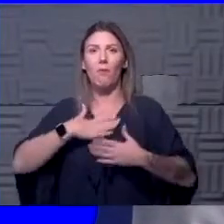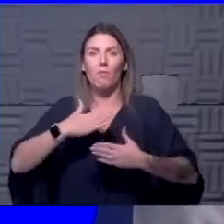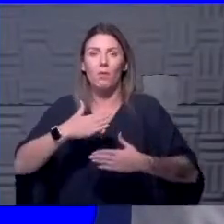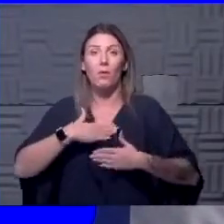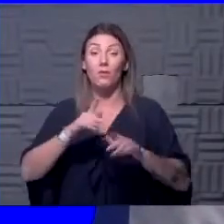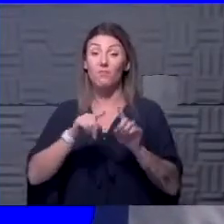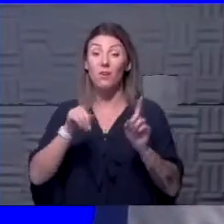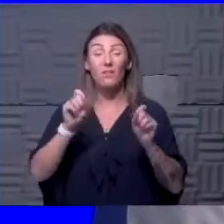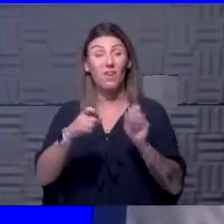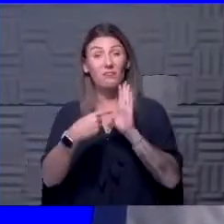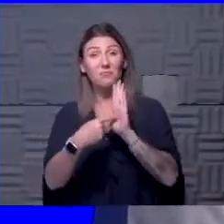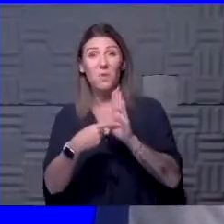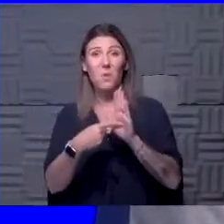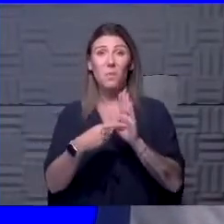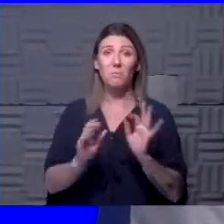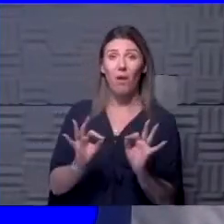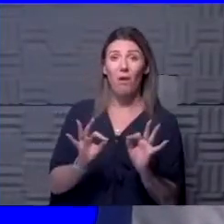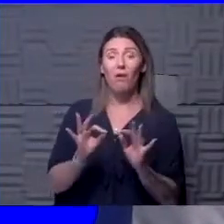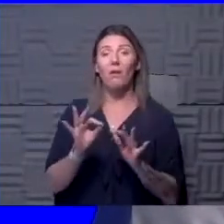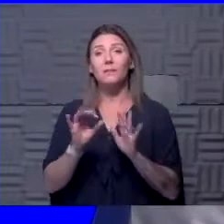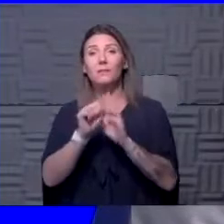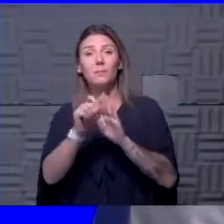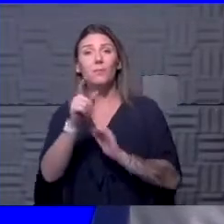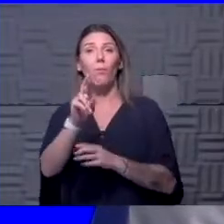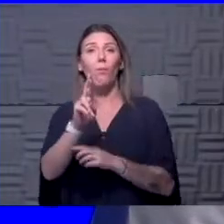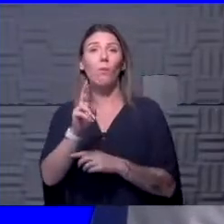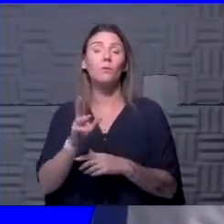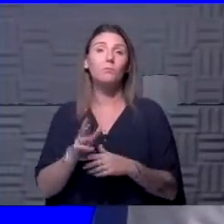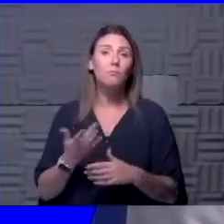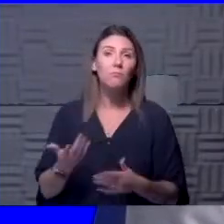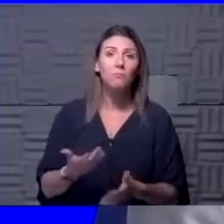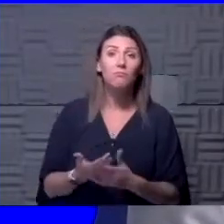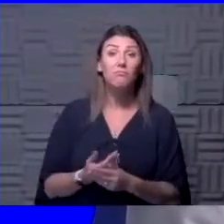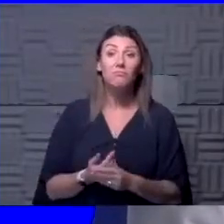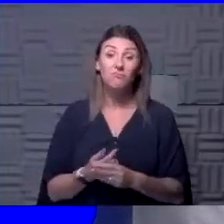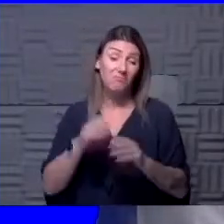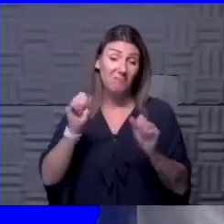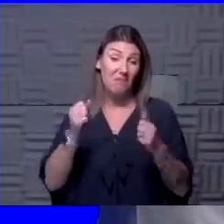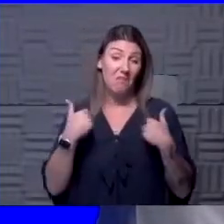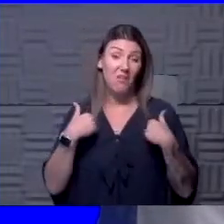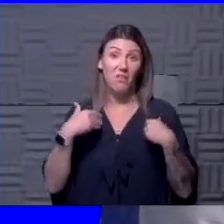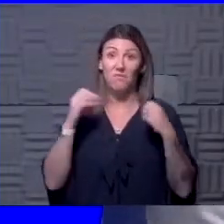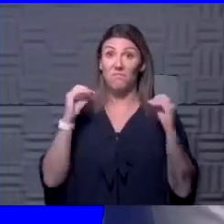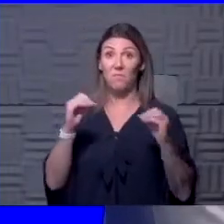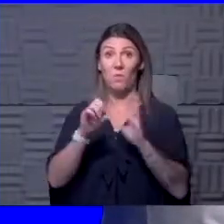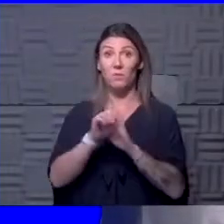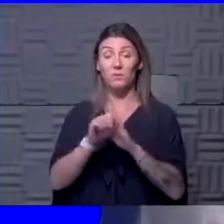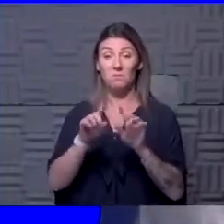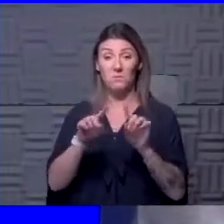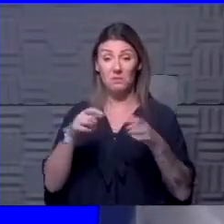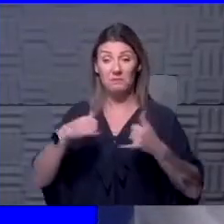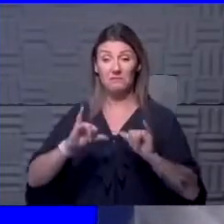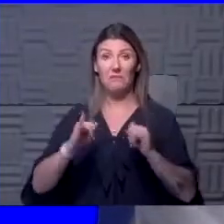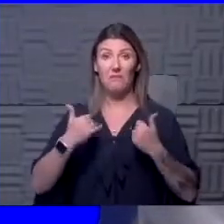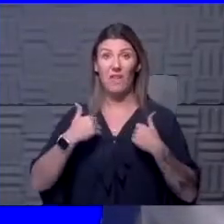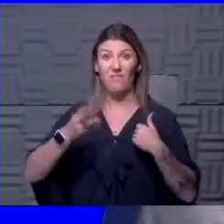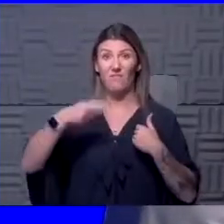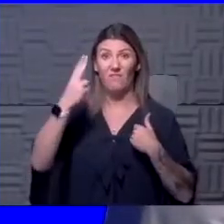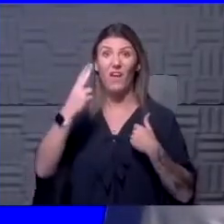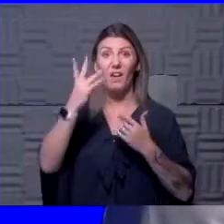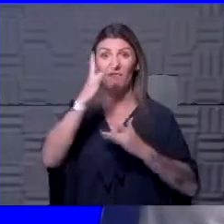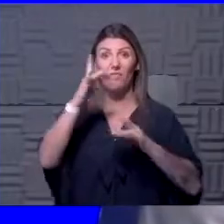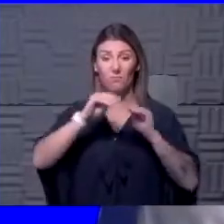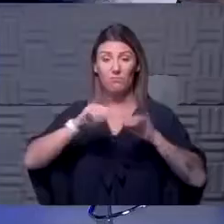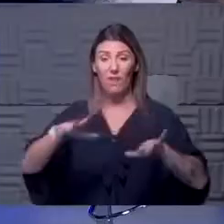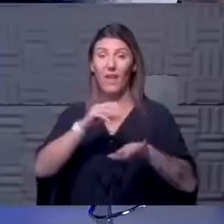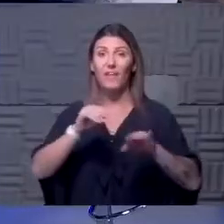can present either with very mild symptoms like that or they can have no symptoms at all, but still continue to have that very high viral load.